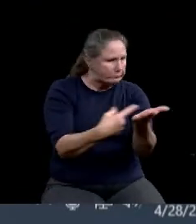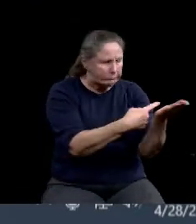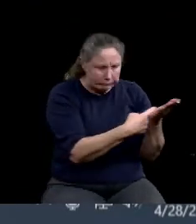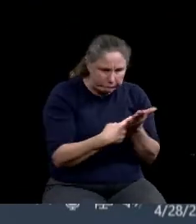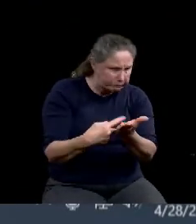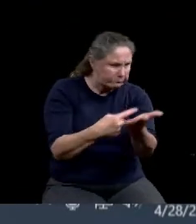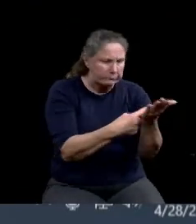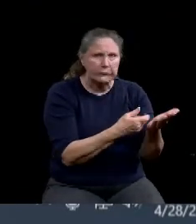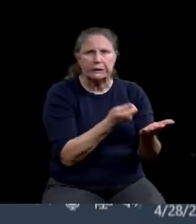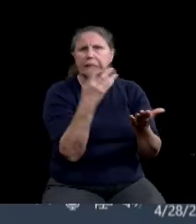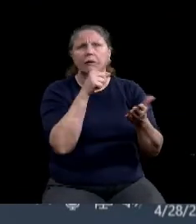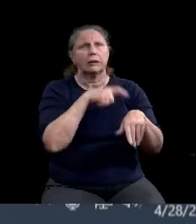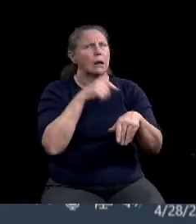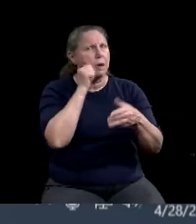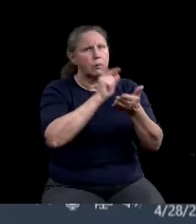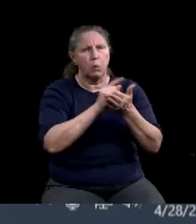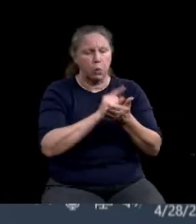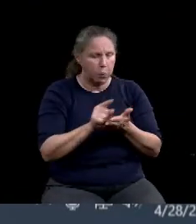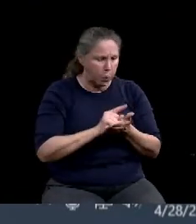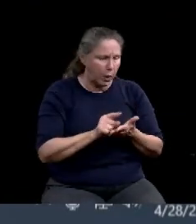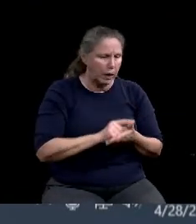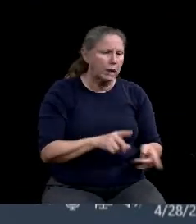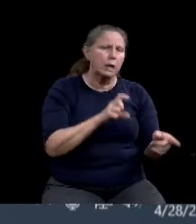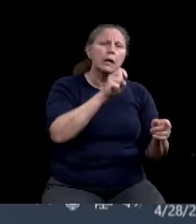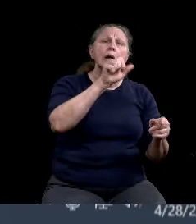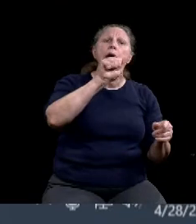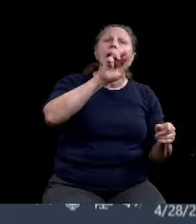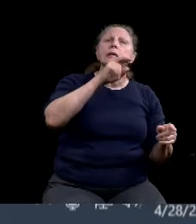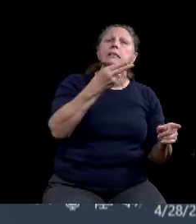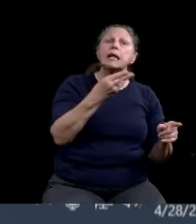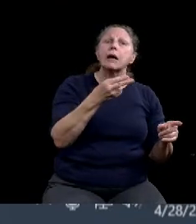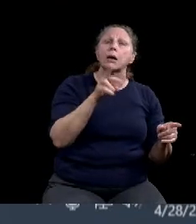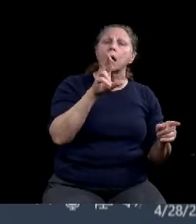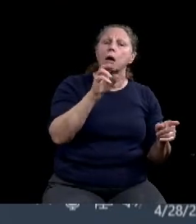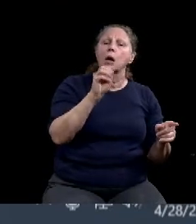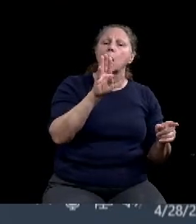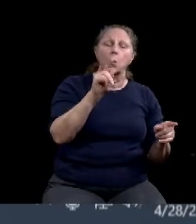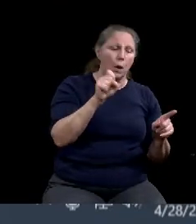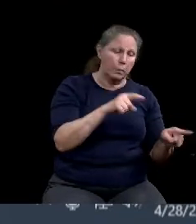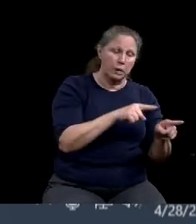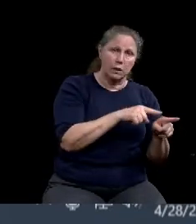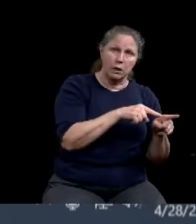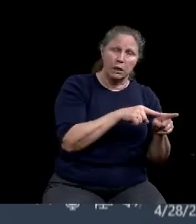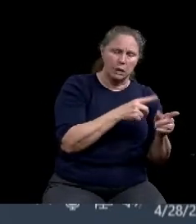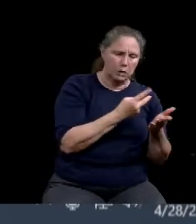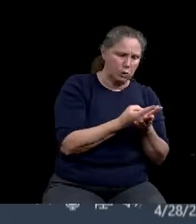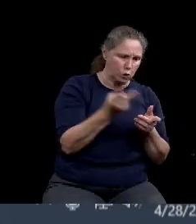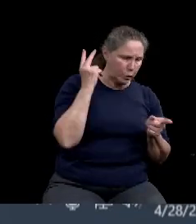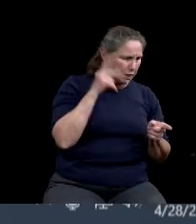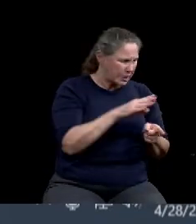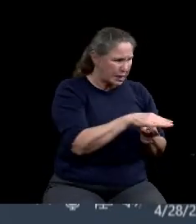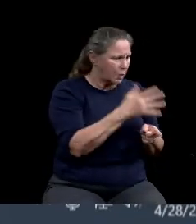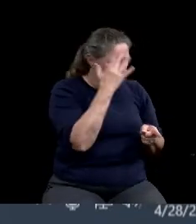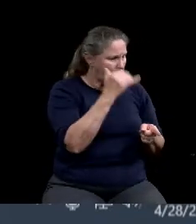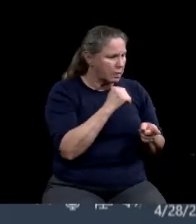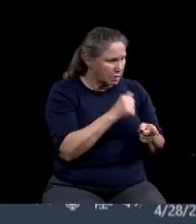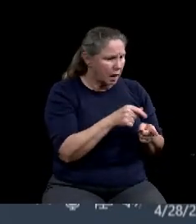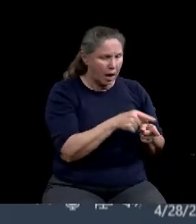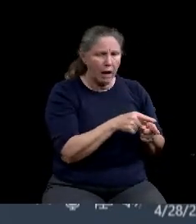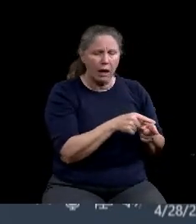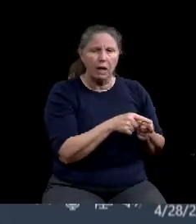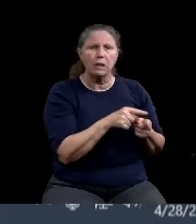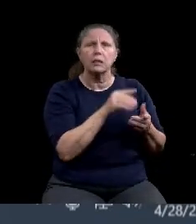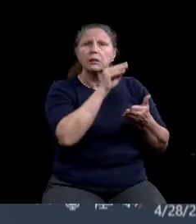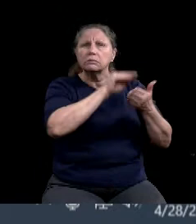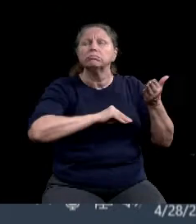who heads that group up, it was two weeks ago when we said, hey, why doesn't somebody kind of put a term sheet together on what we would want?